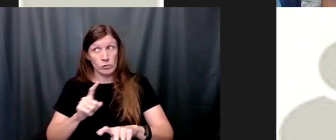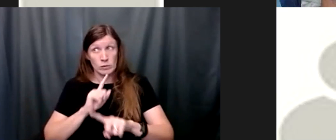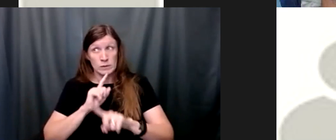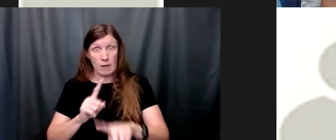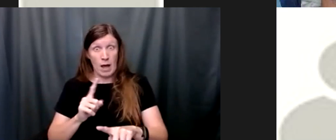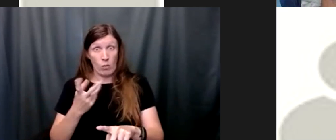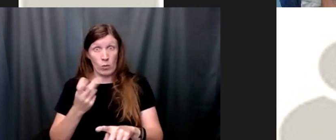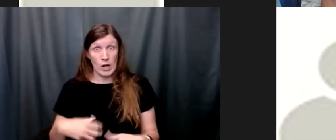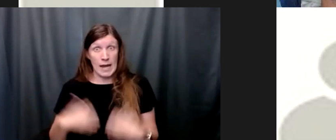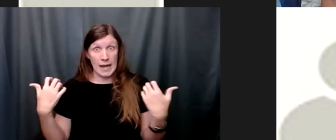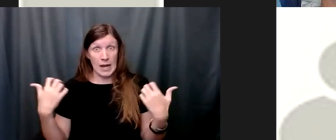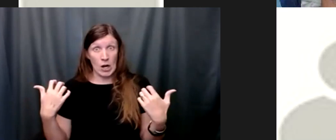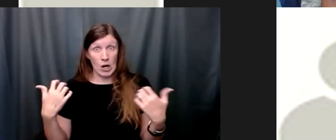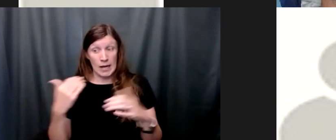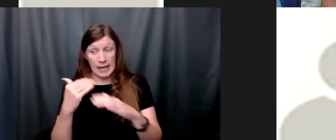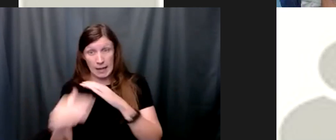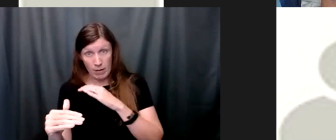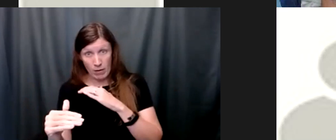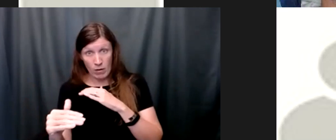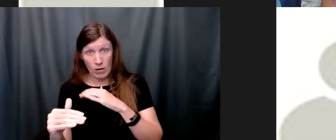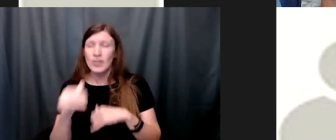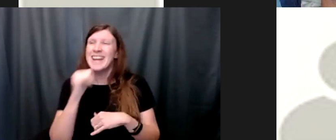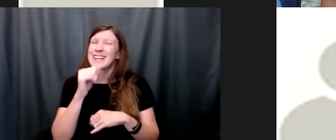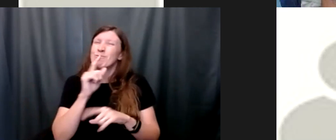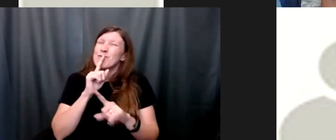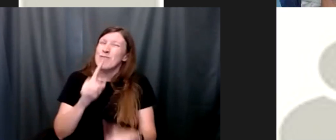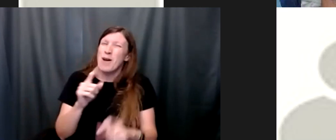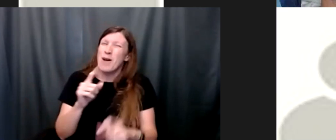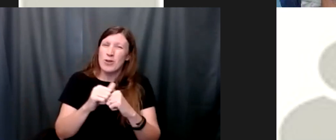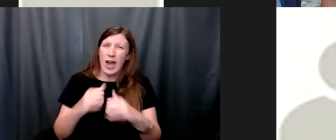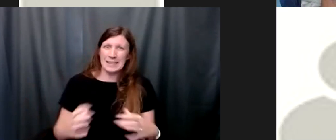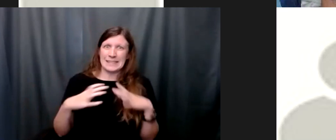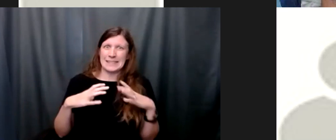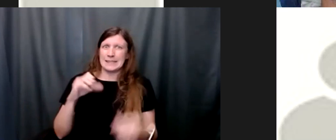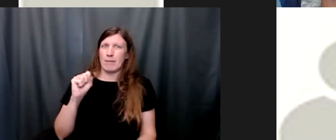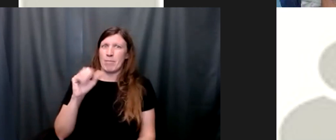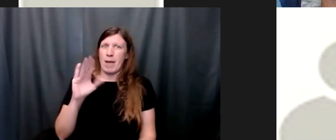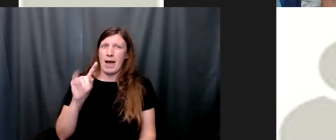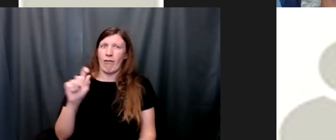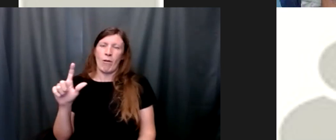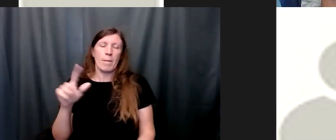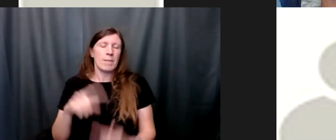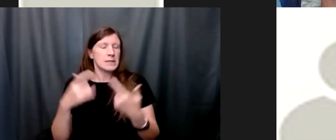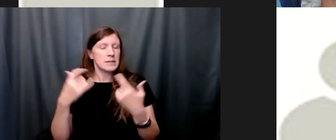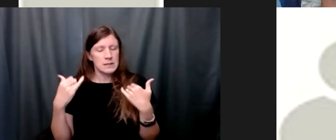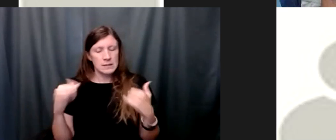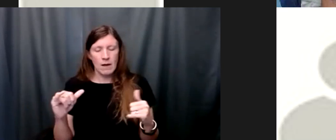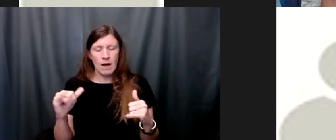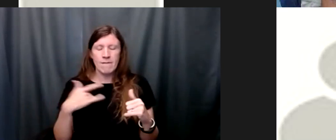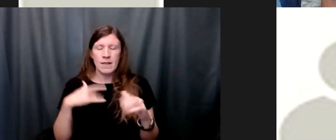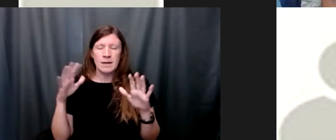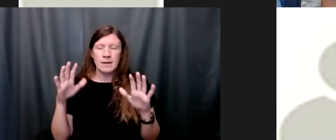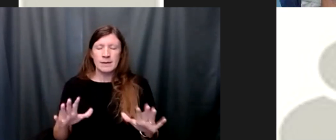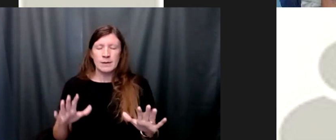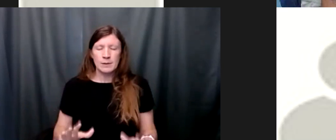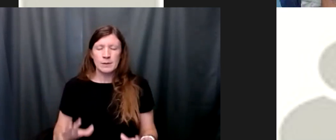you're not even supposed to respond to an email when you're on sabbatical but even still i finally calmed down enough to